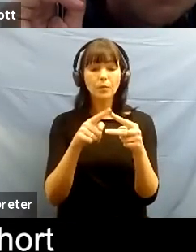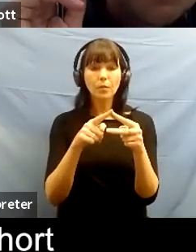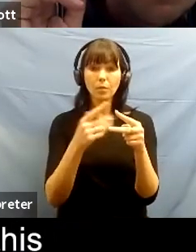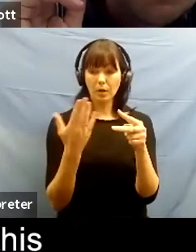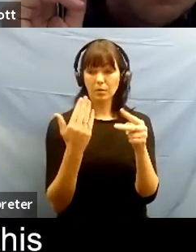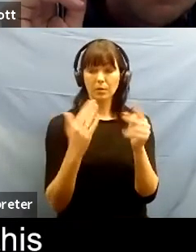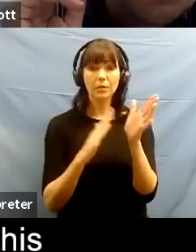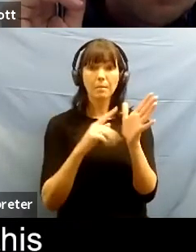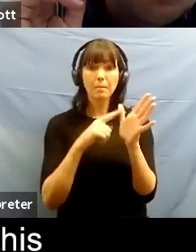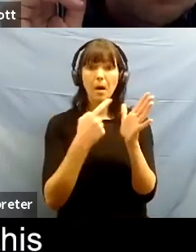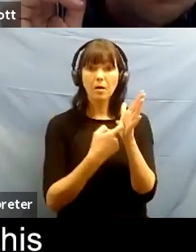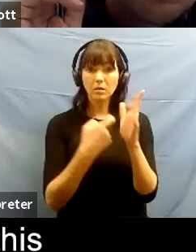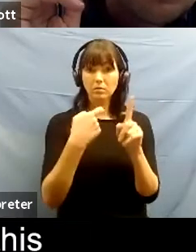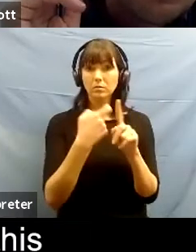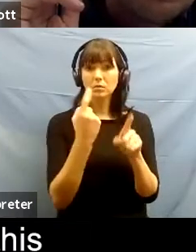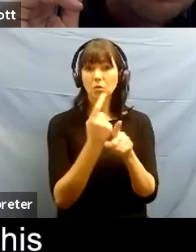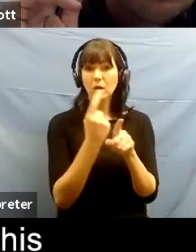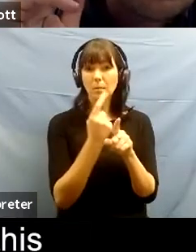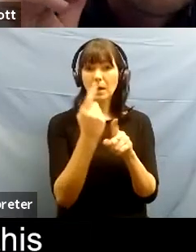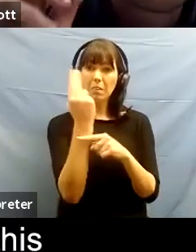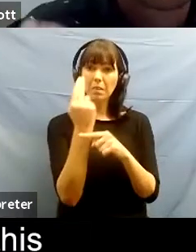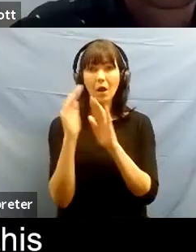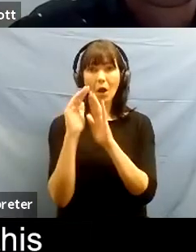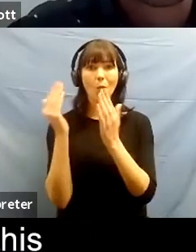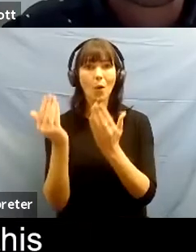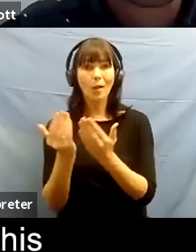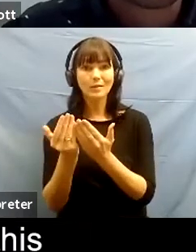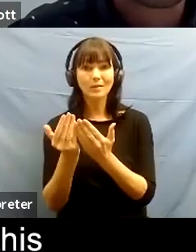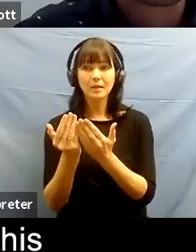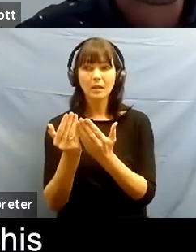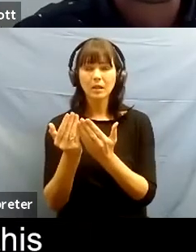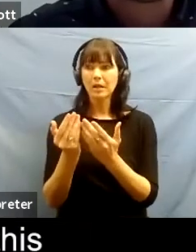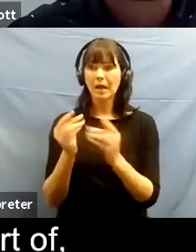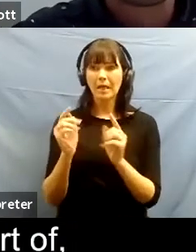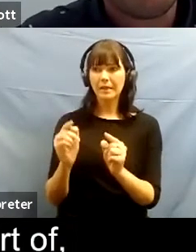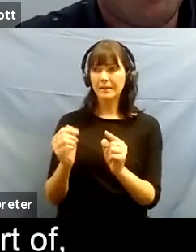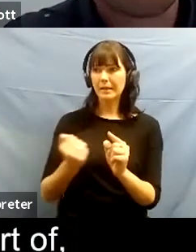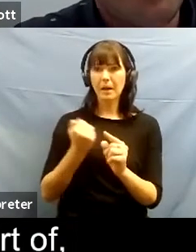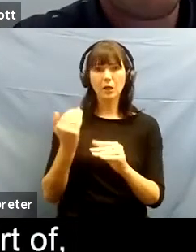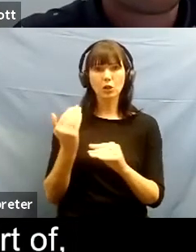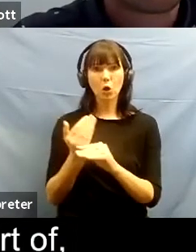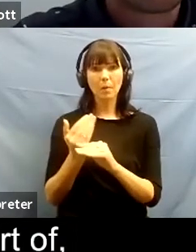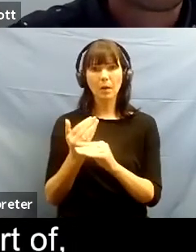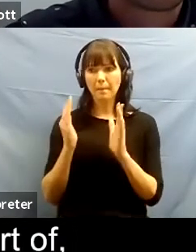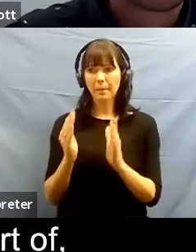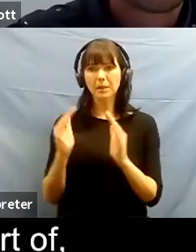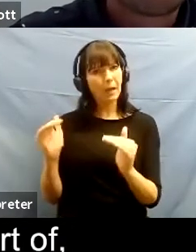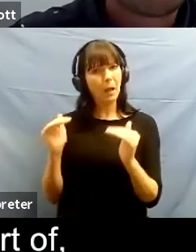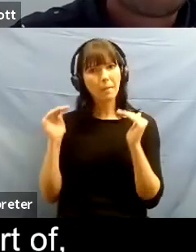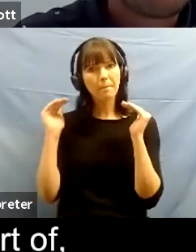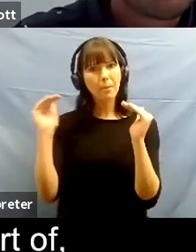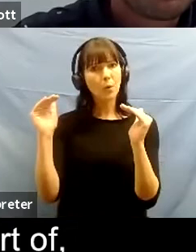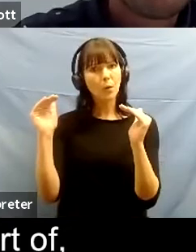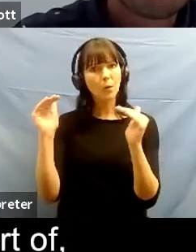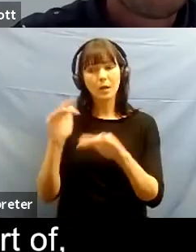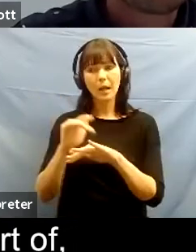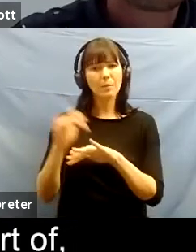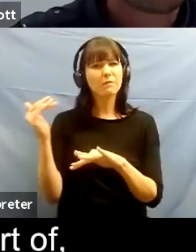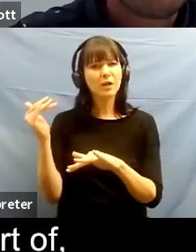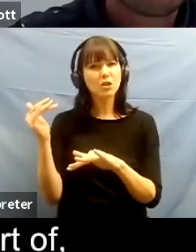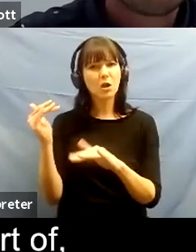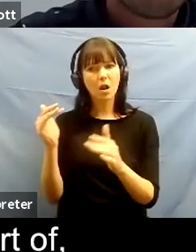a bit about in the art world sort of the wait this is my job and i need my job to be good and i need you know and and the sort of professional aspect